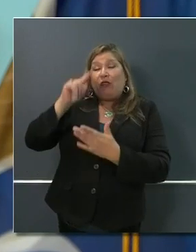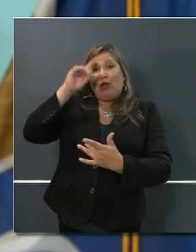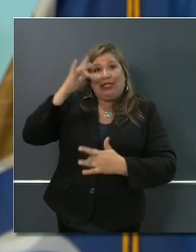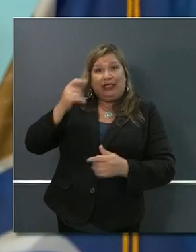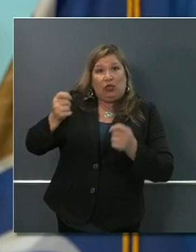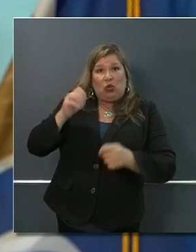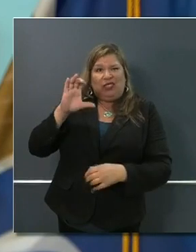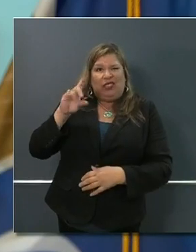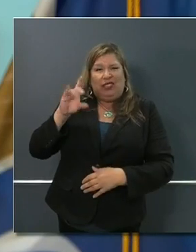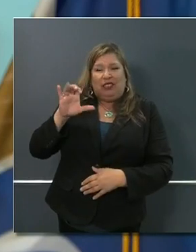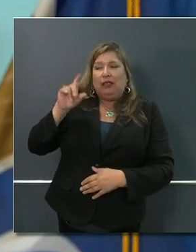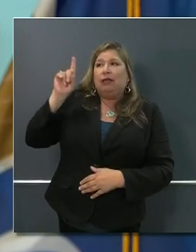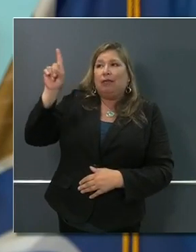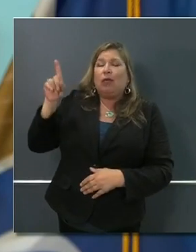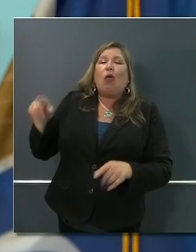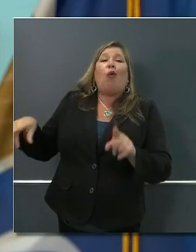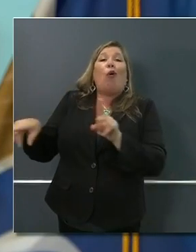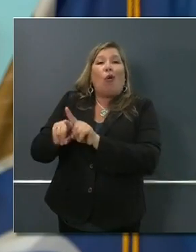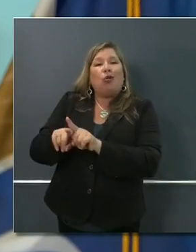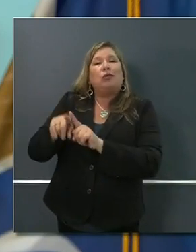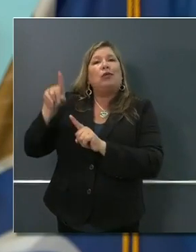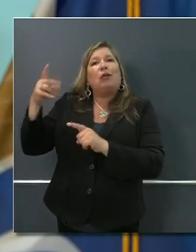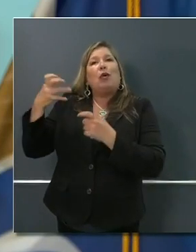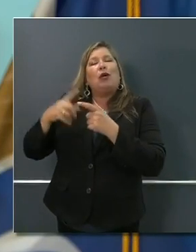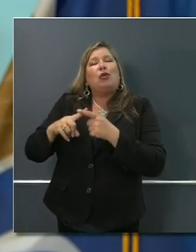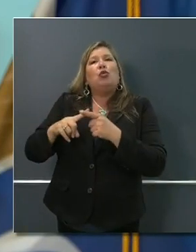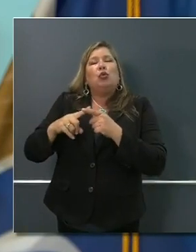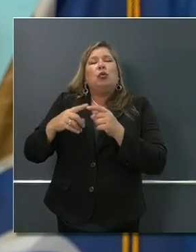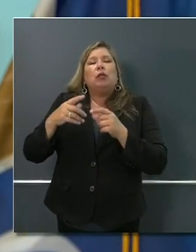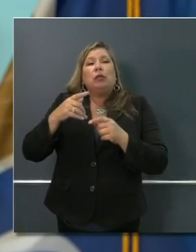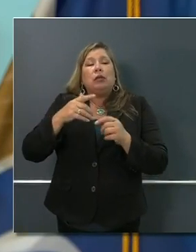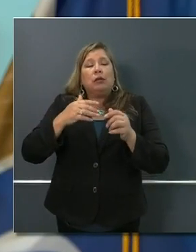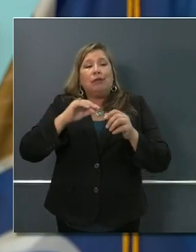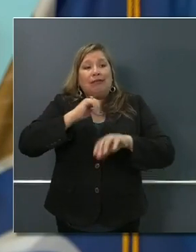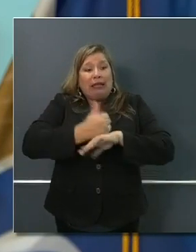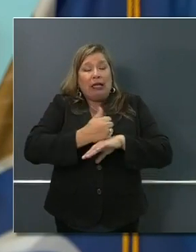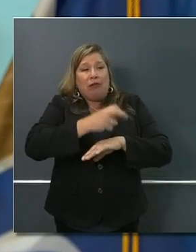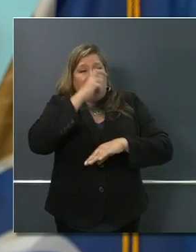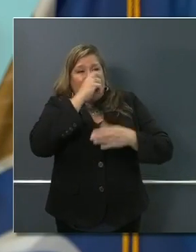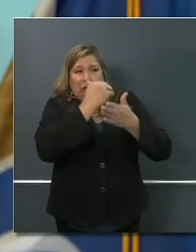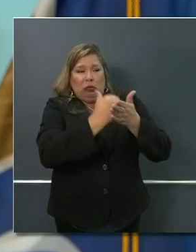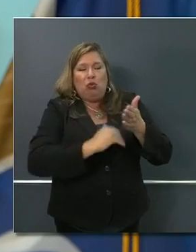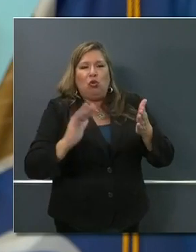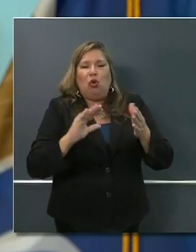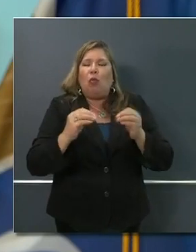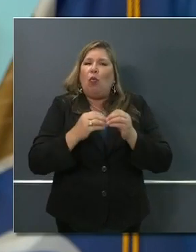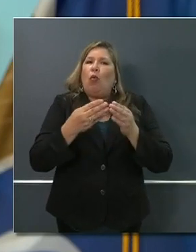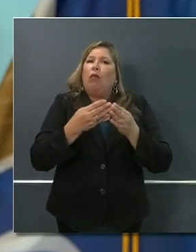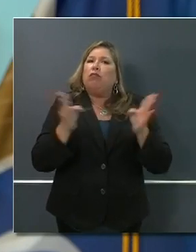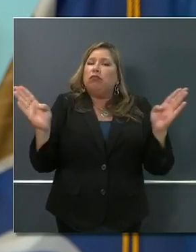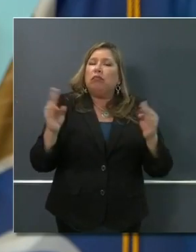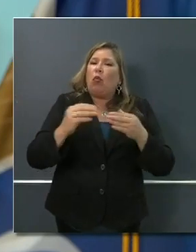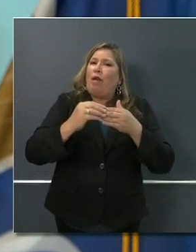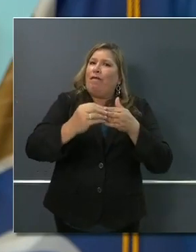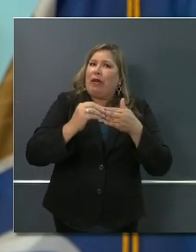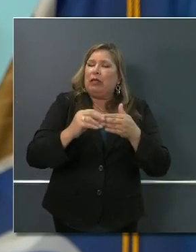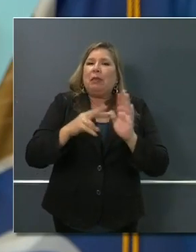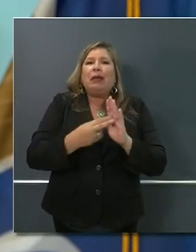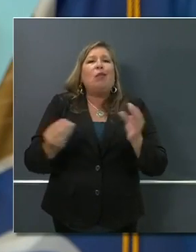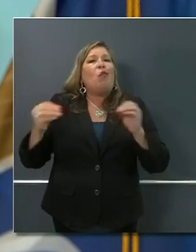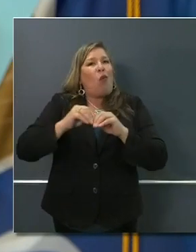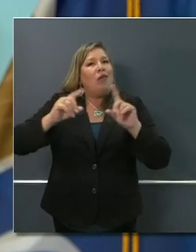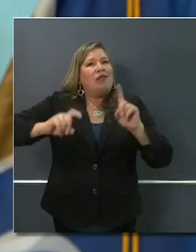guidelines are not restrictive as testing capacity increases. So we are all moving forward with that. I would say California